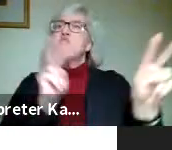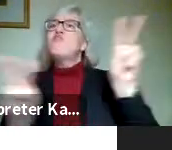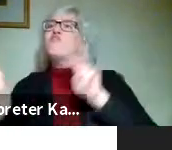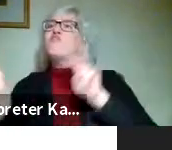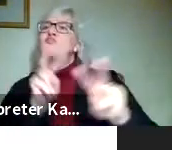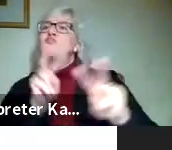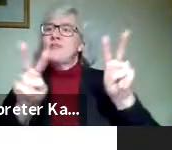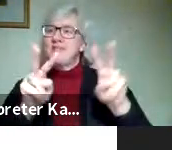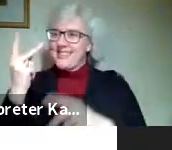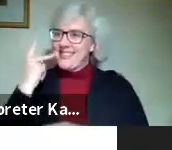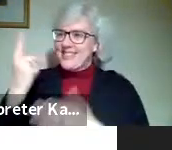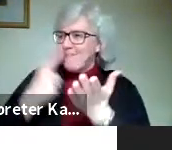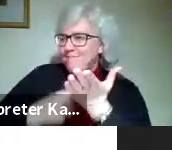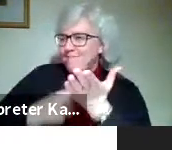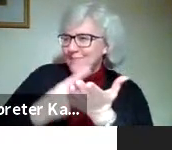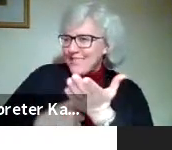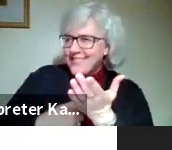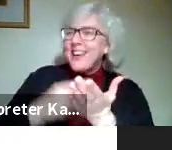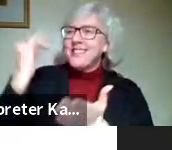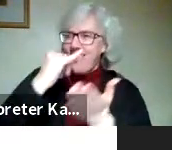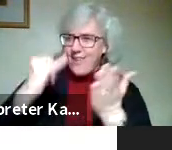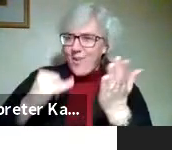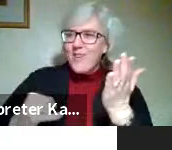check out and discuss some of the work that was there.